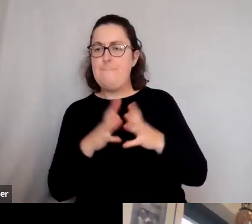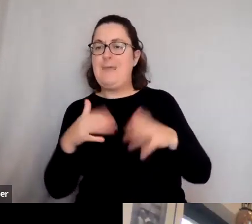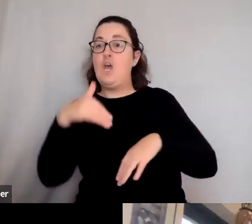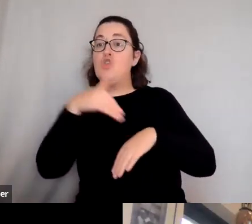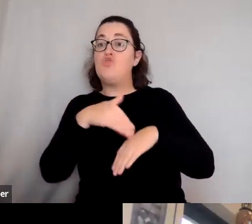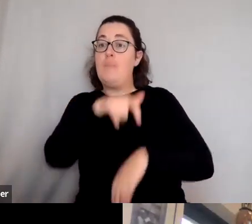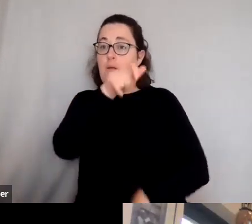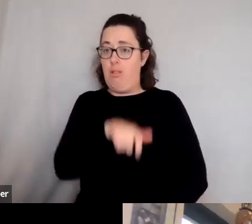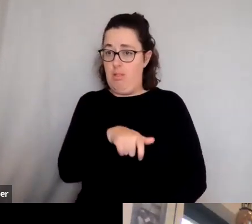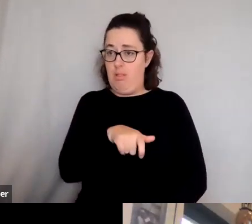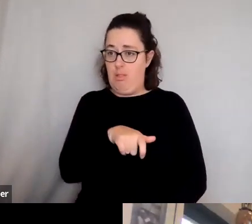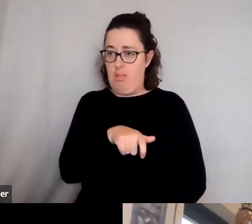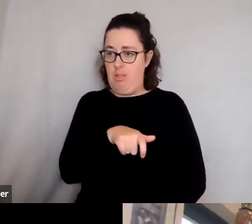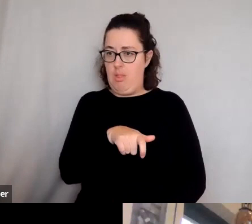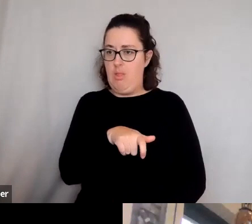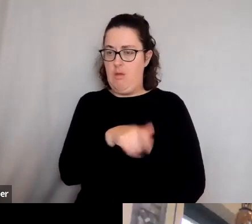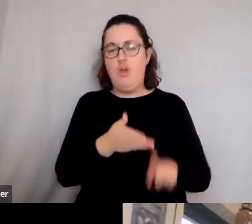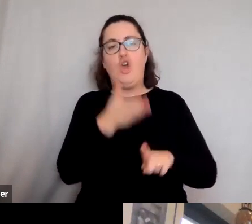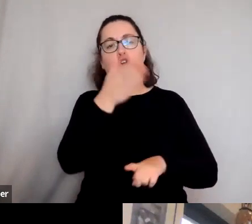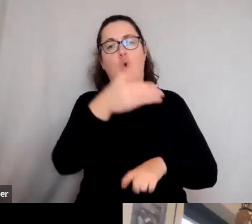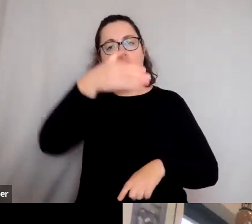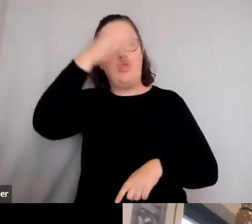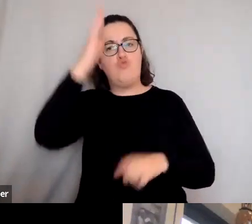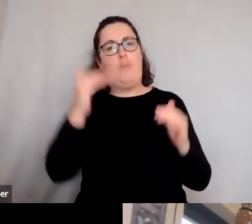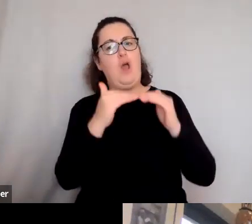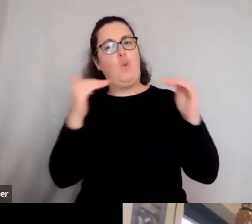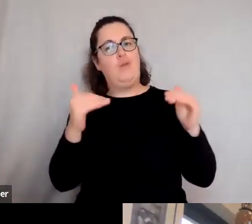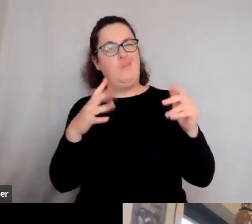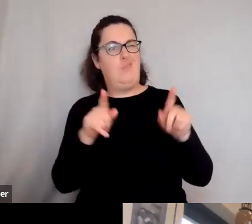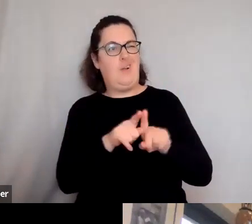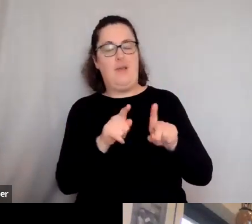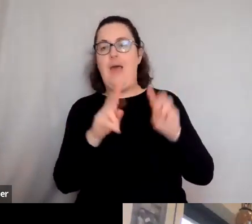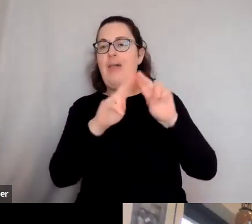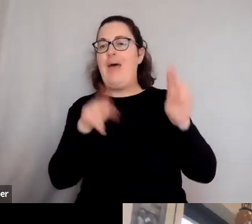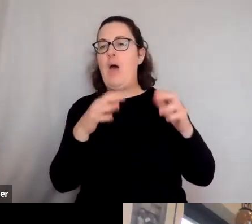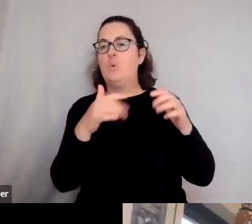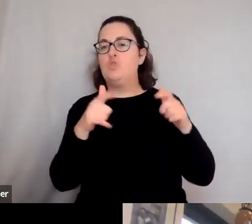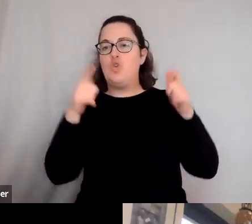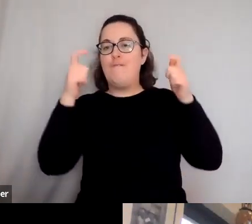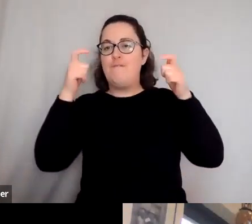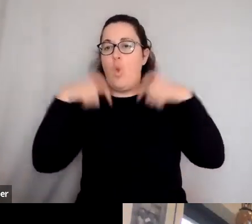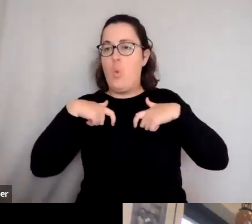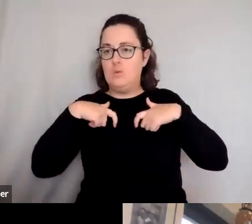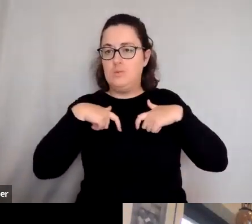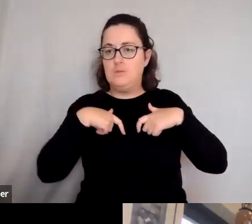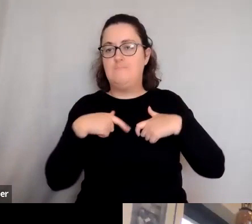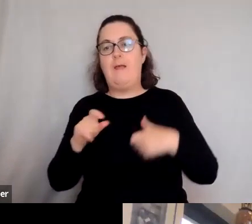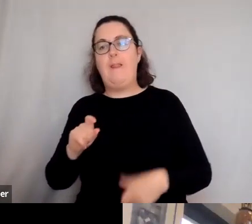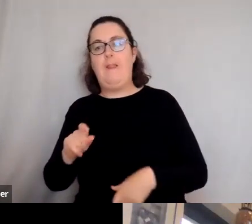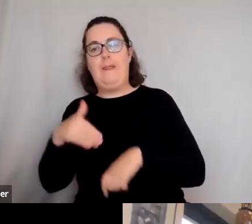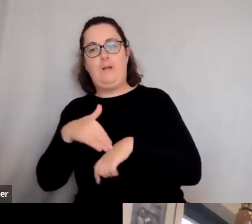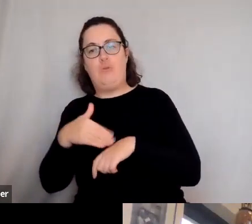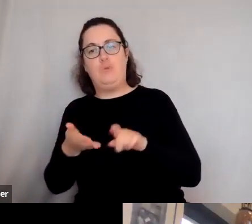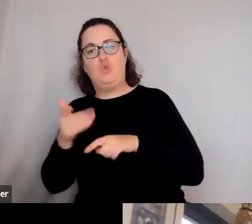big criminals go to the Roman equivalent of the House of Lords. Little criminals end up in court.